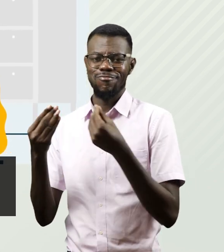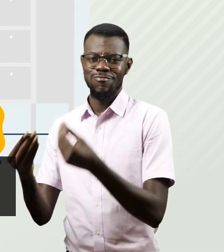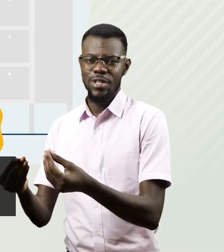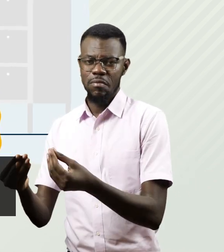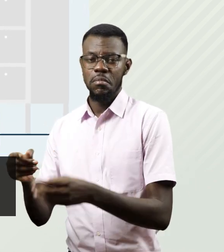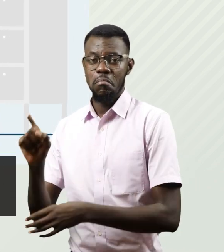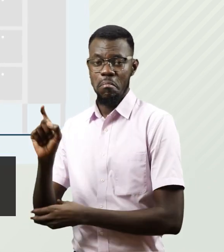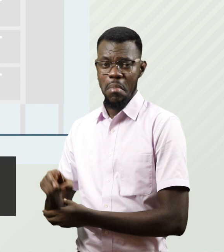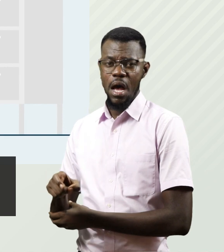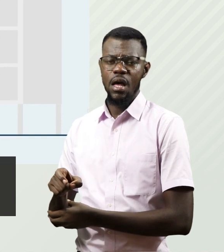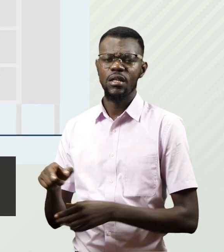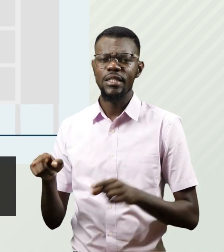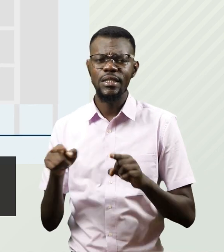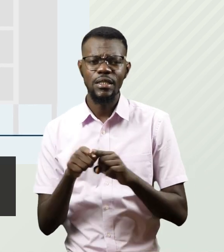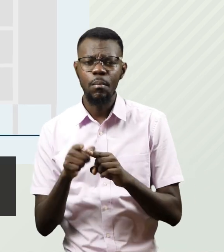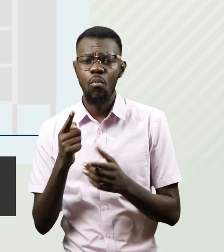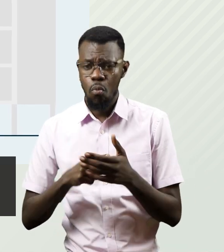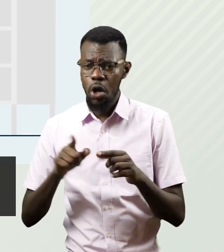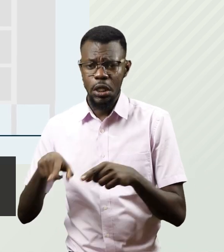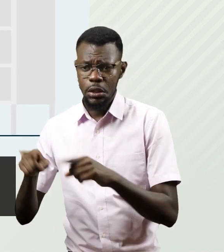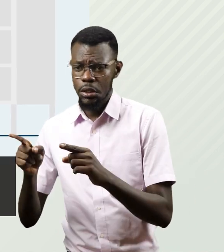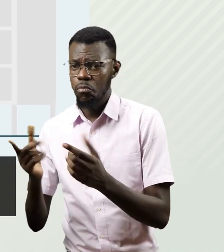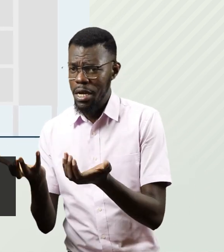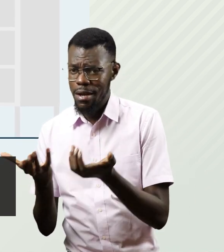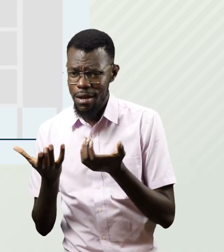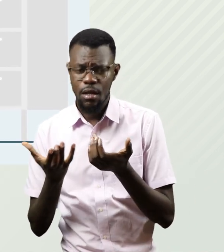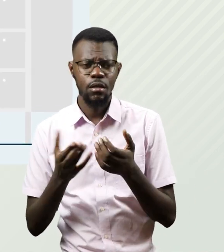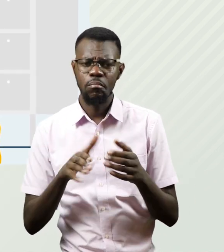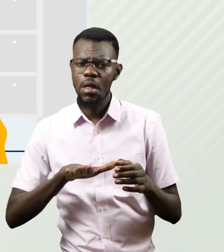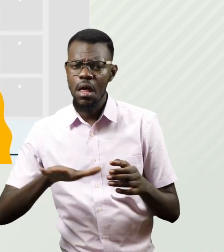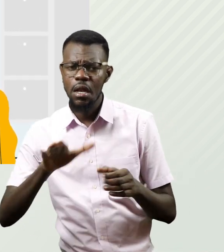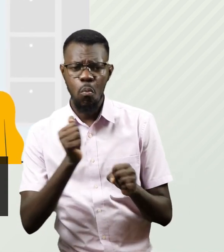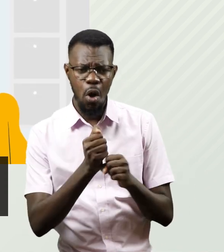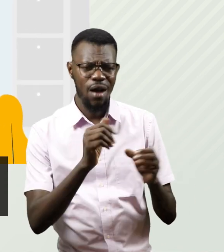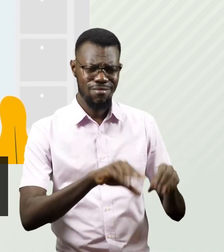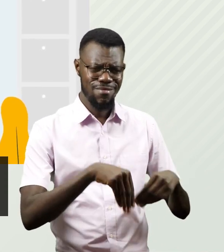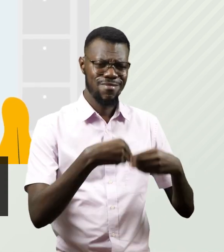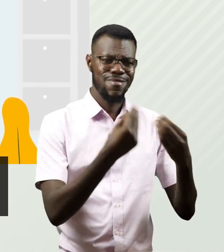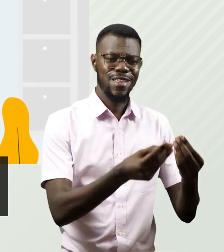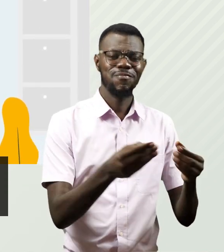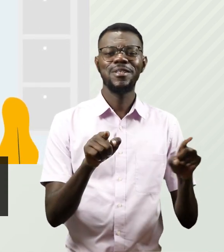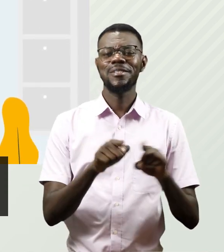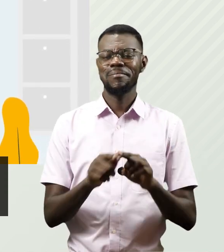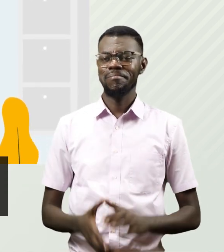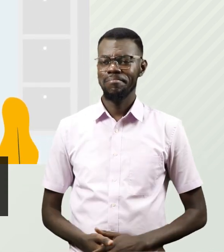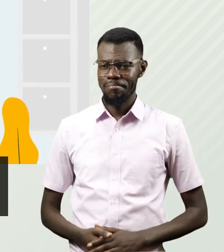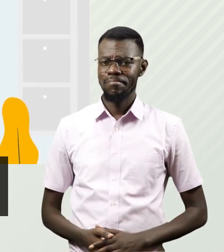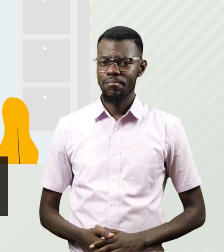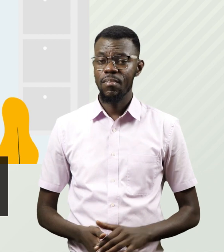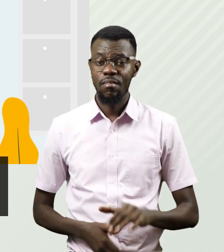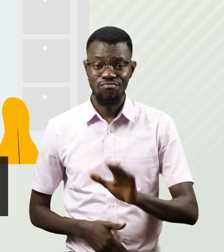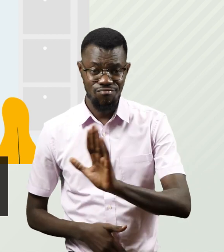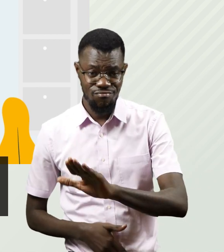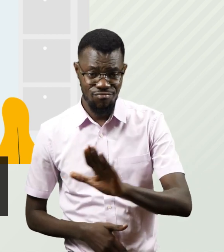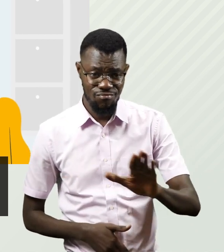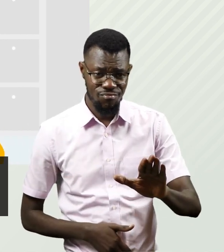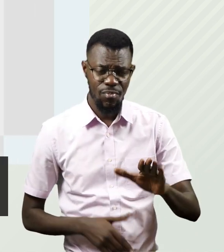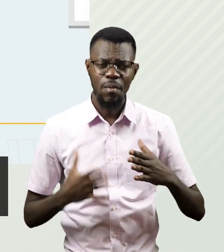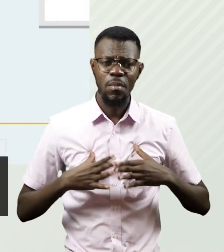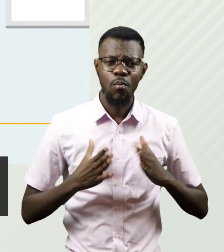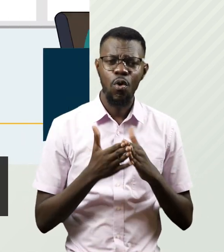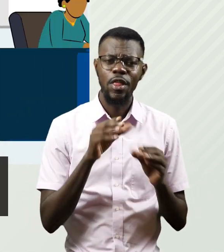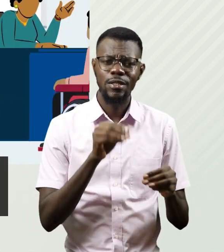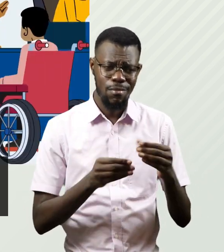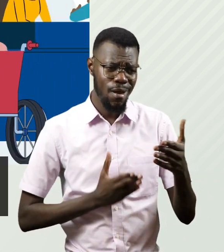accommodations extended to their places of work. Persons with disabilities are entitled to